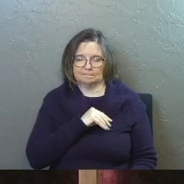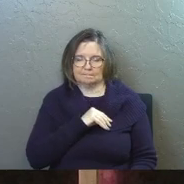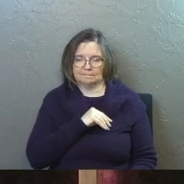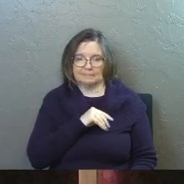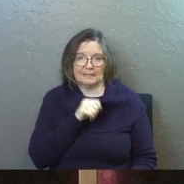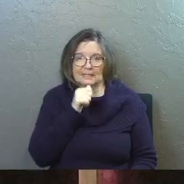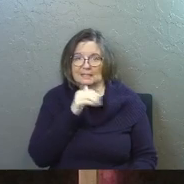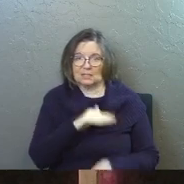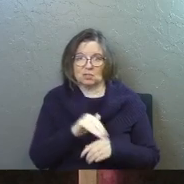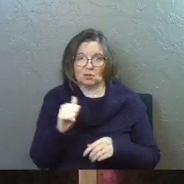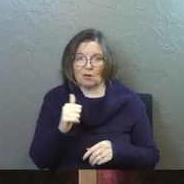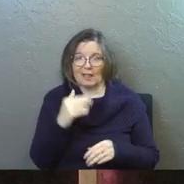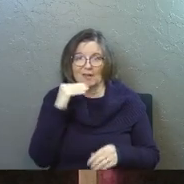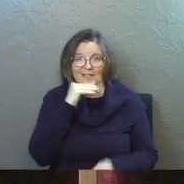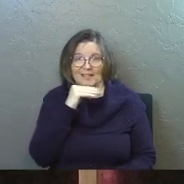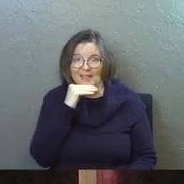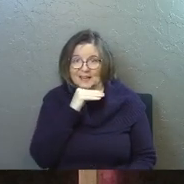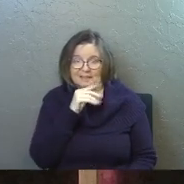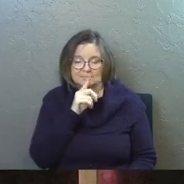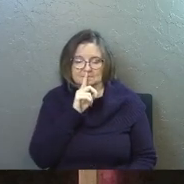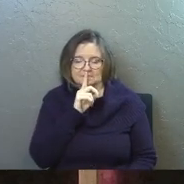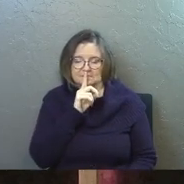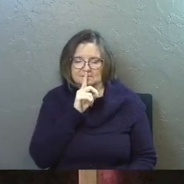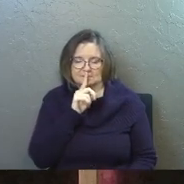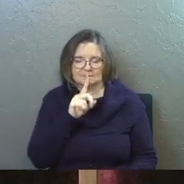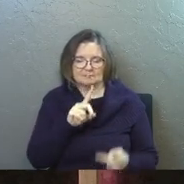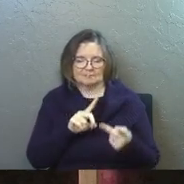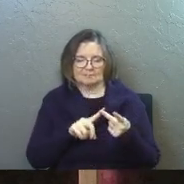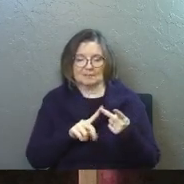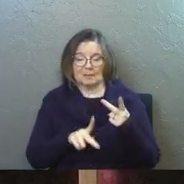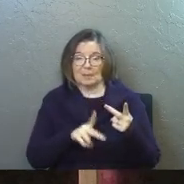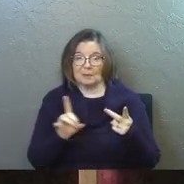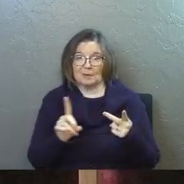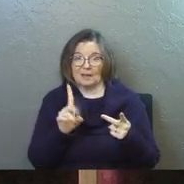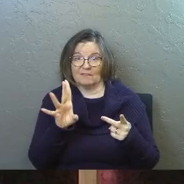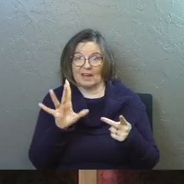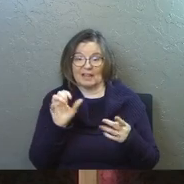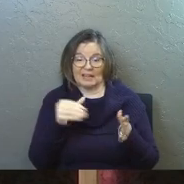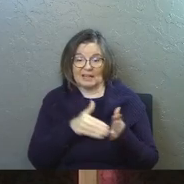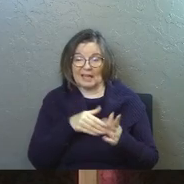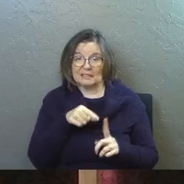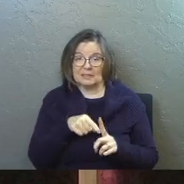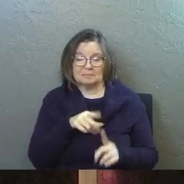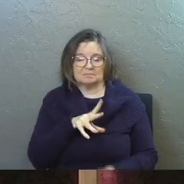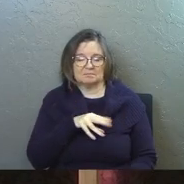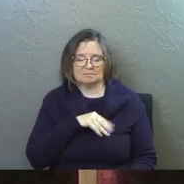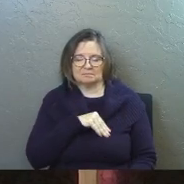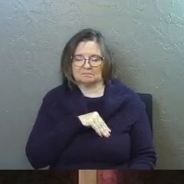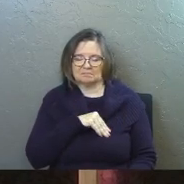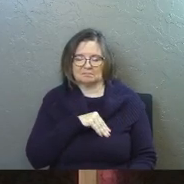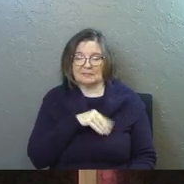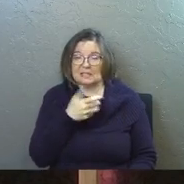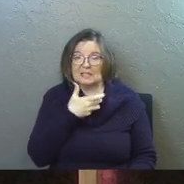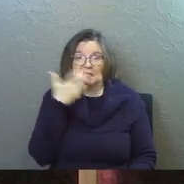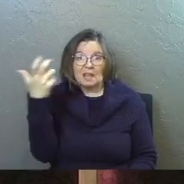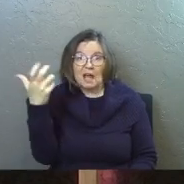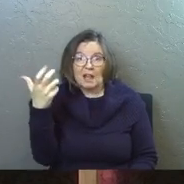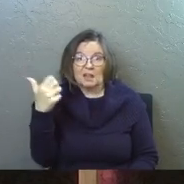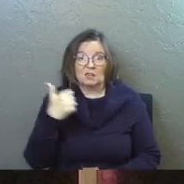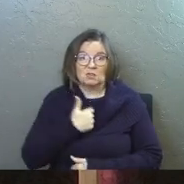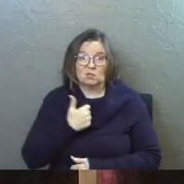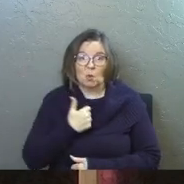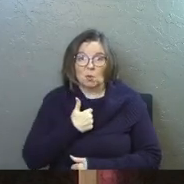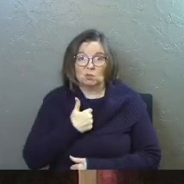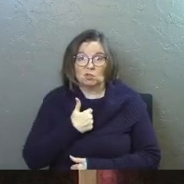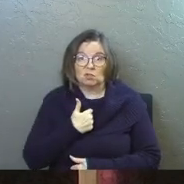He doesn't call out the liars. He doesn't call out those that are being violent against him. He doesn't yell at the Roman soldiers